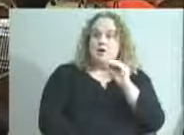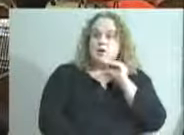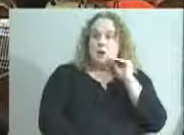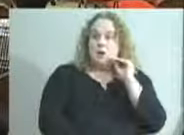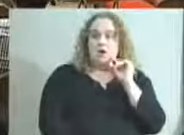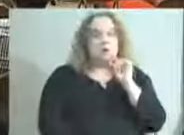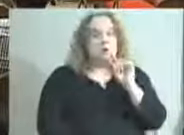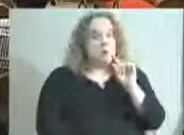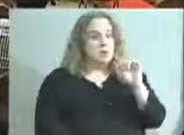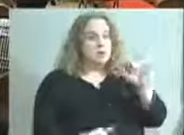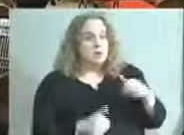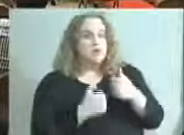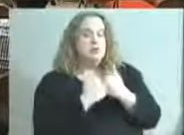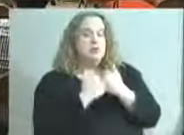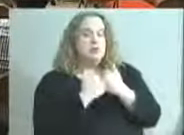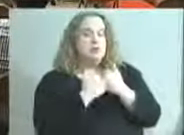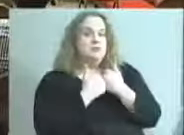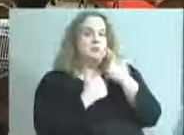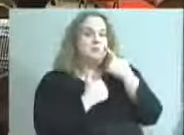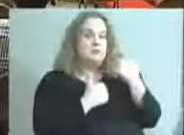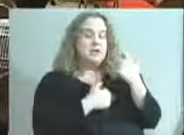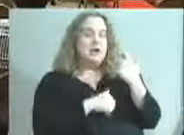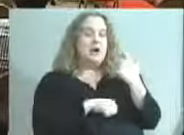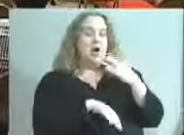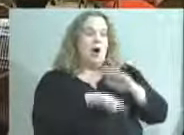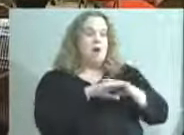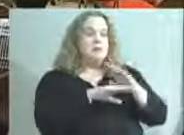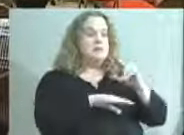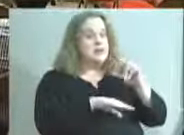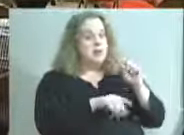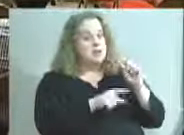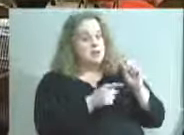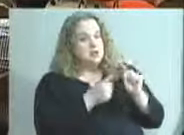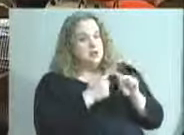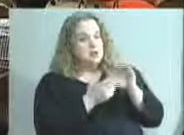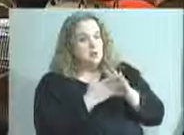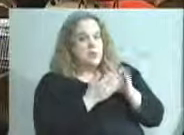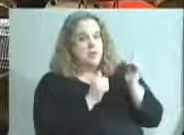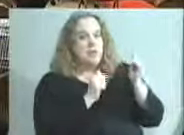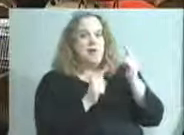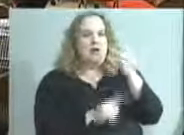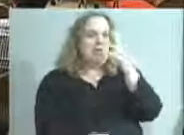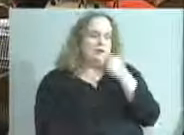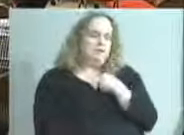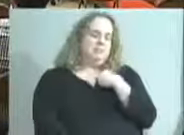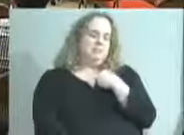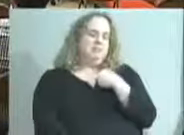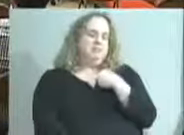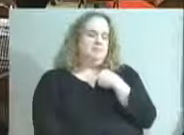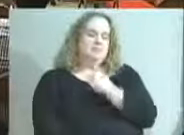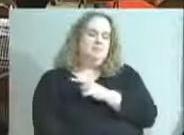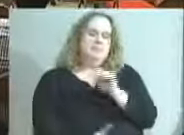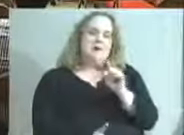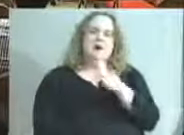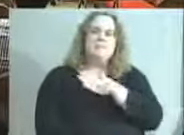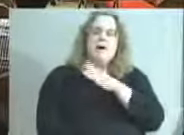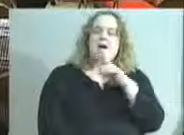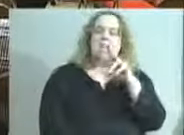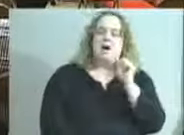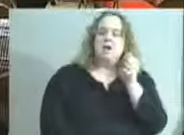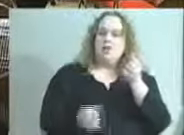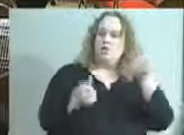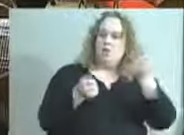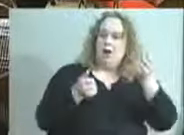real challenge, because on the bus there, they were all asleep, basically. But my bus drivers